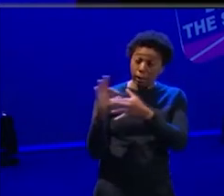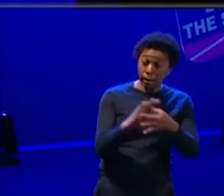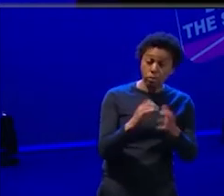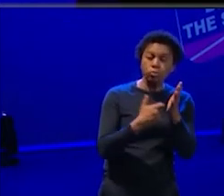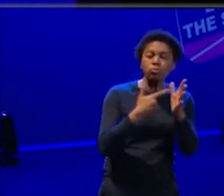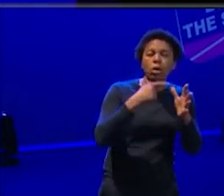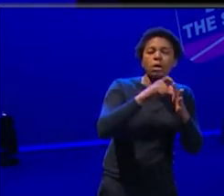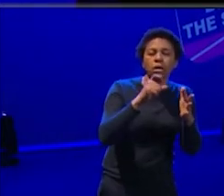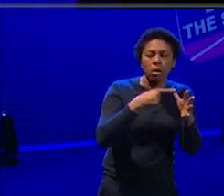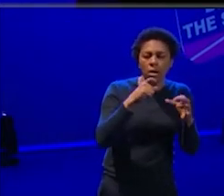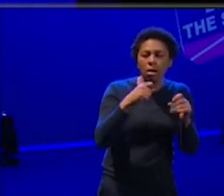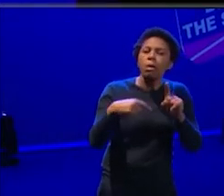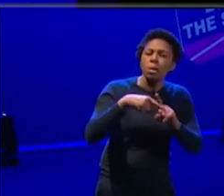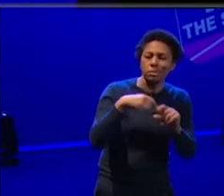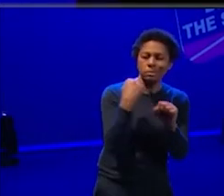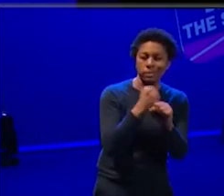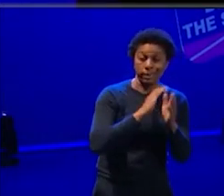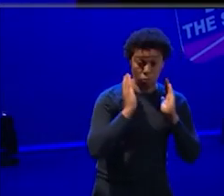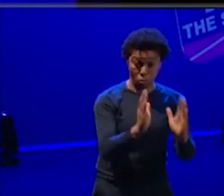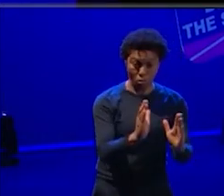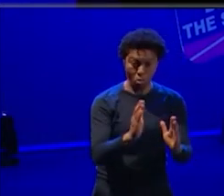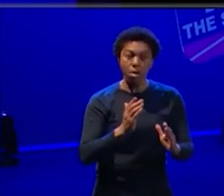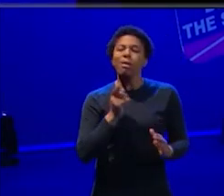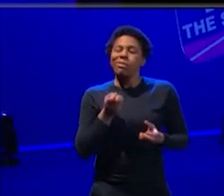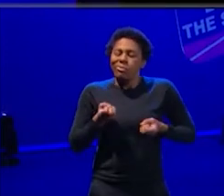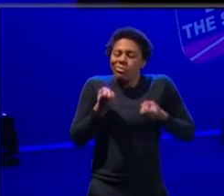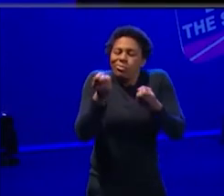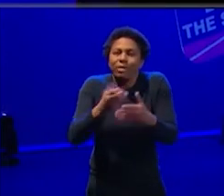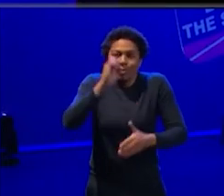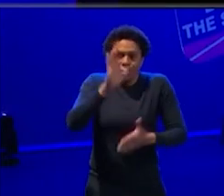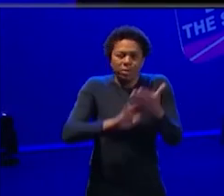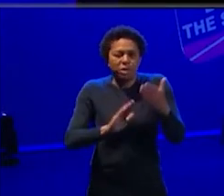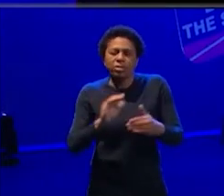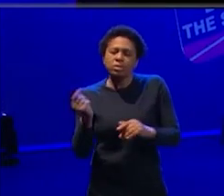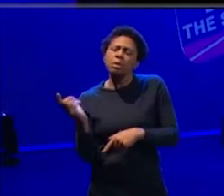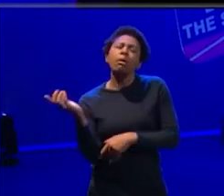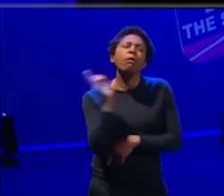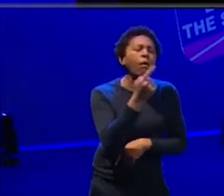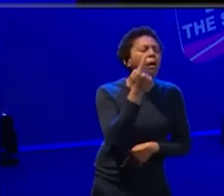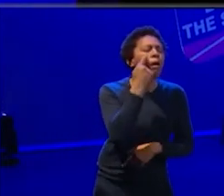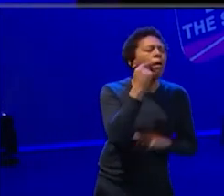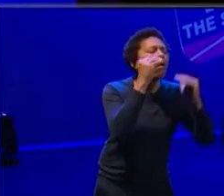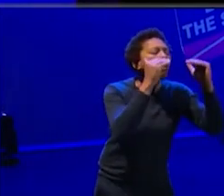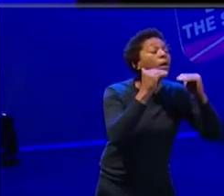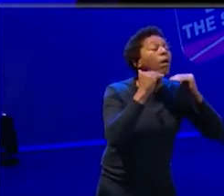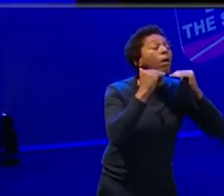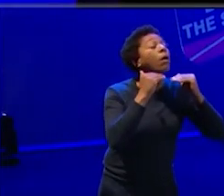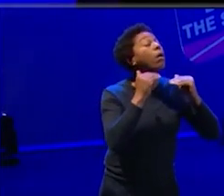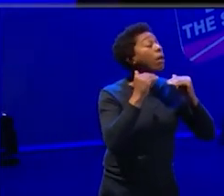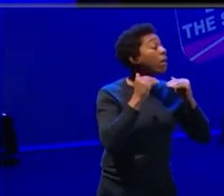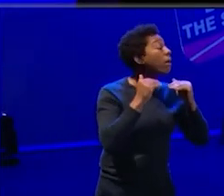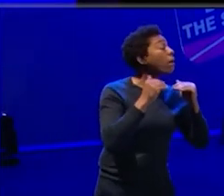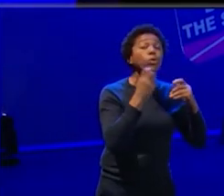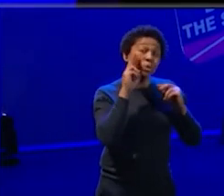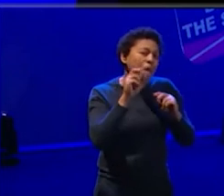RADA and Guildhall, they get that experience of going into those industries. Um, so kind of like demystifying some of the stuff that is there,